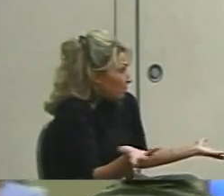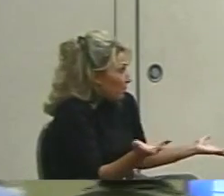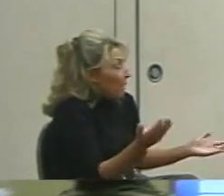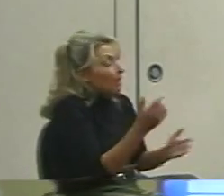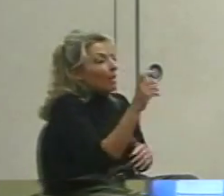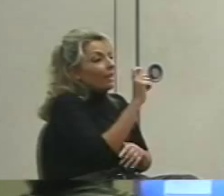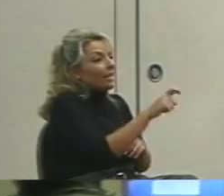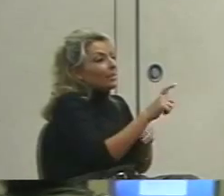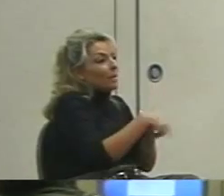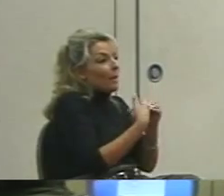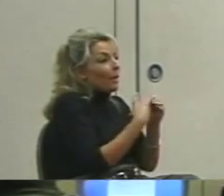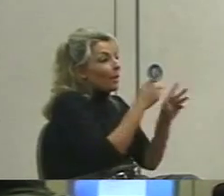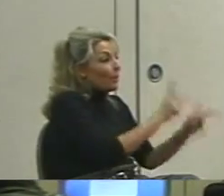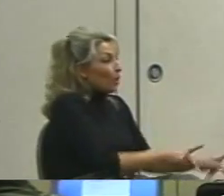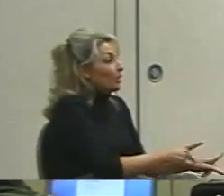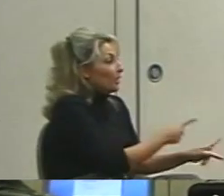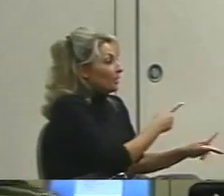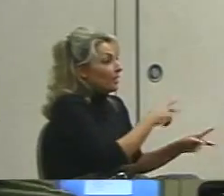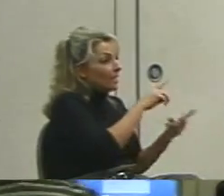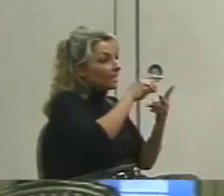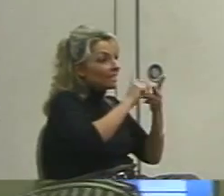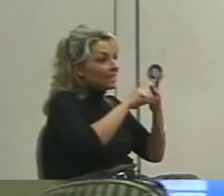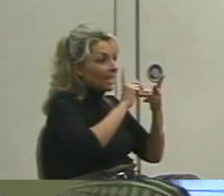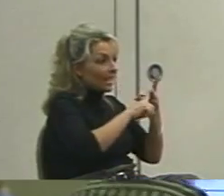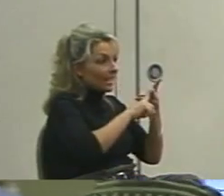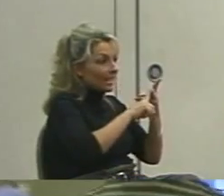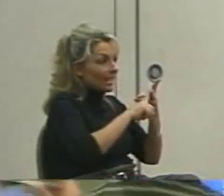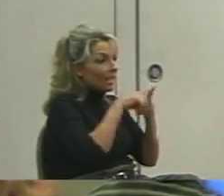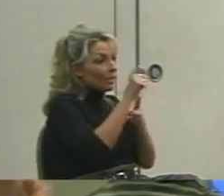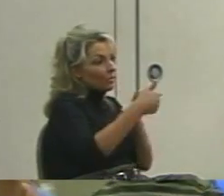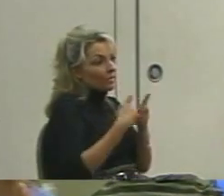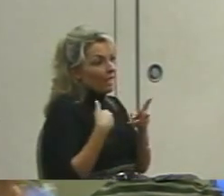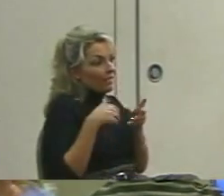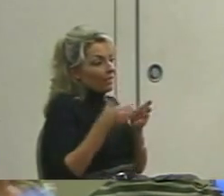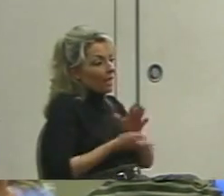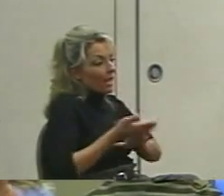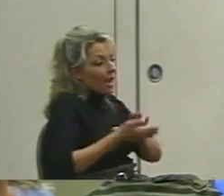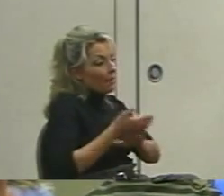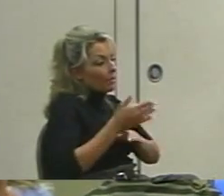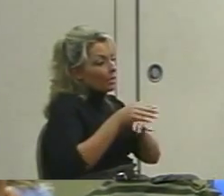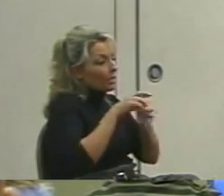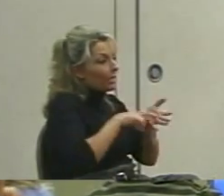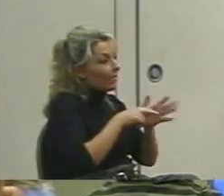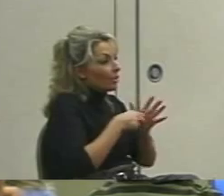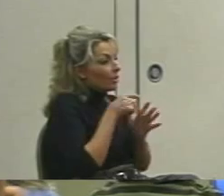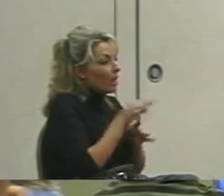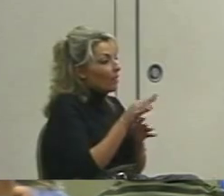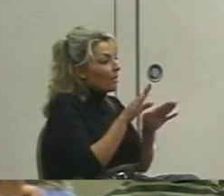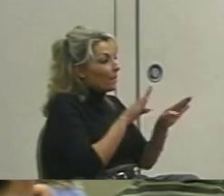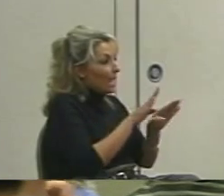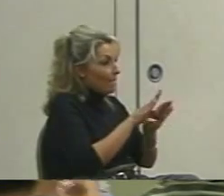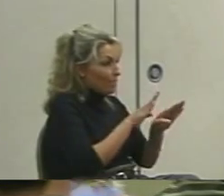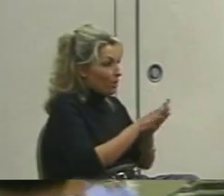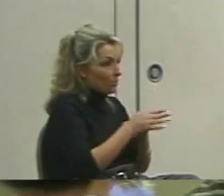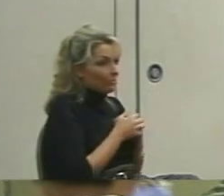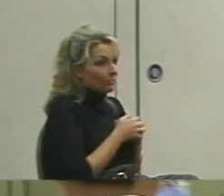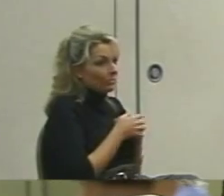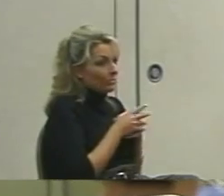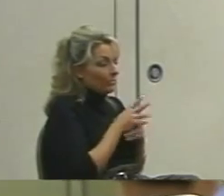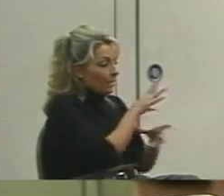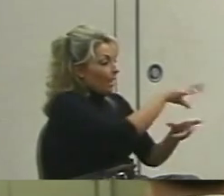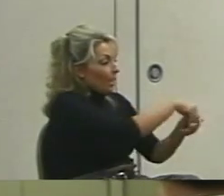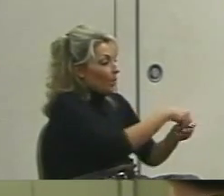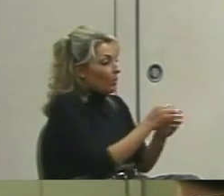be about a person. Two, you must have an operational definition of a behavior in there.